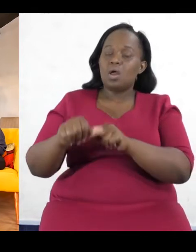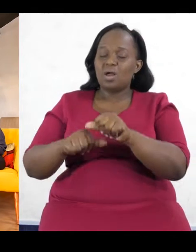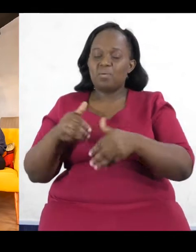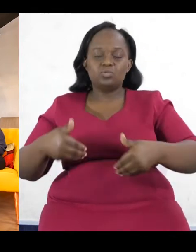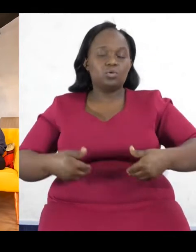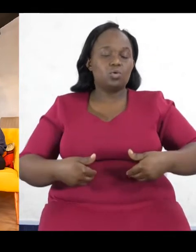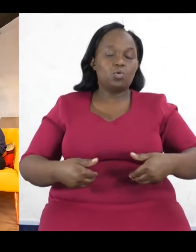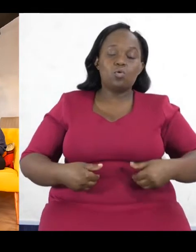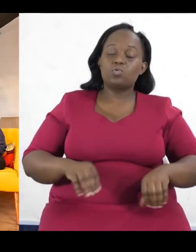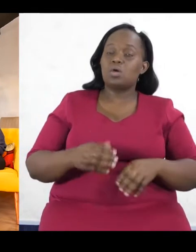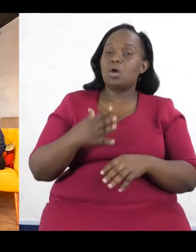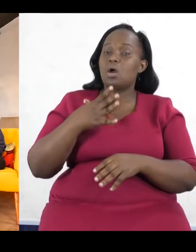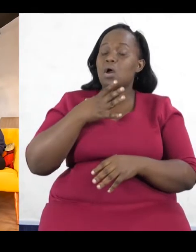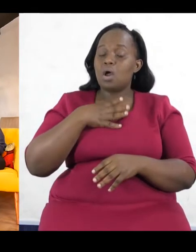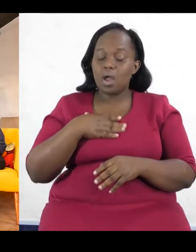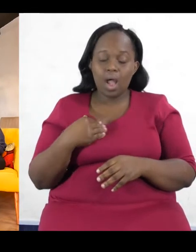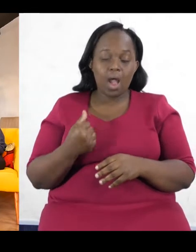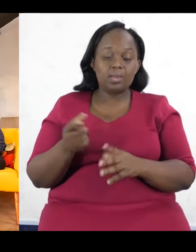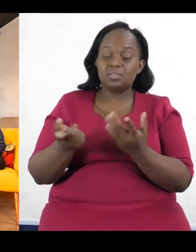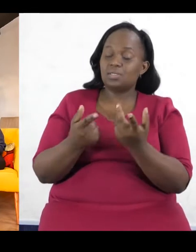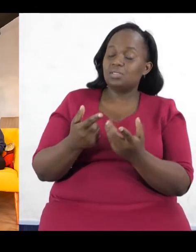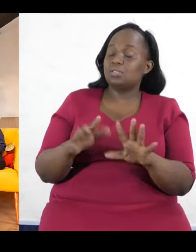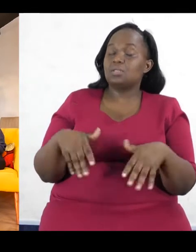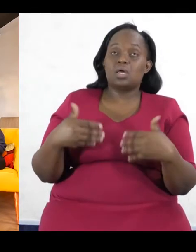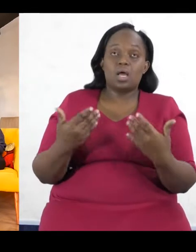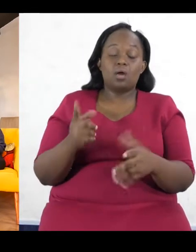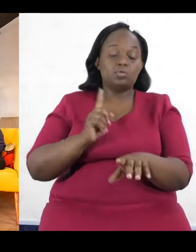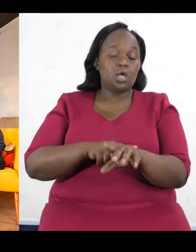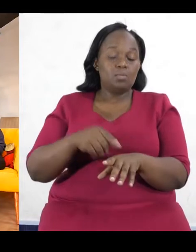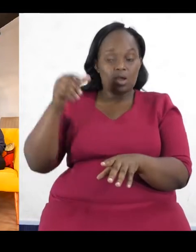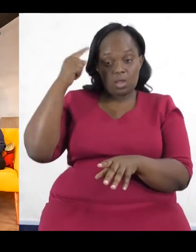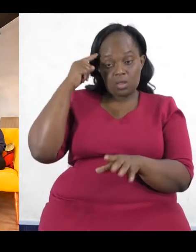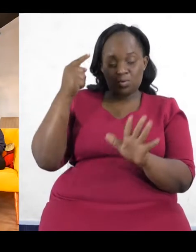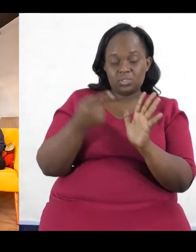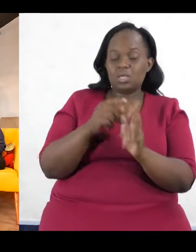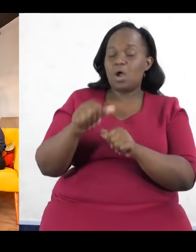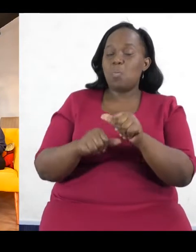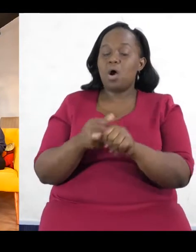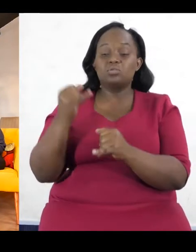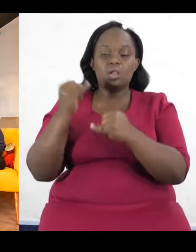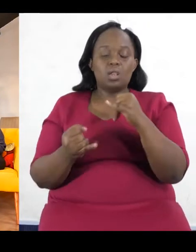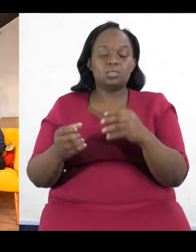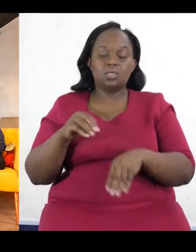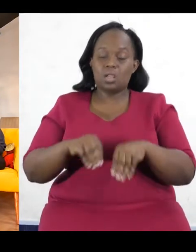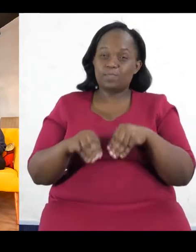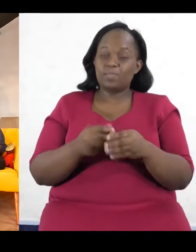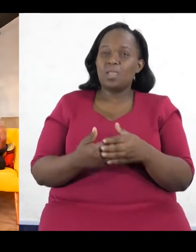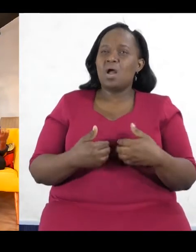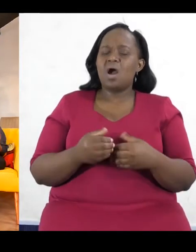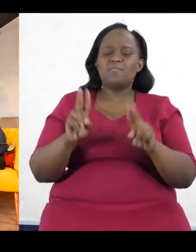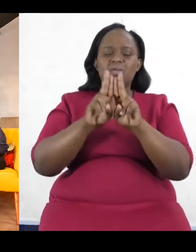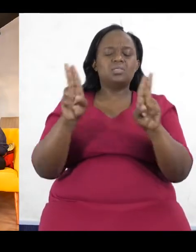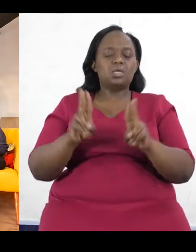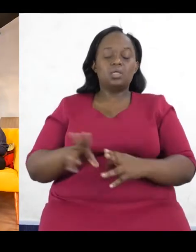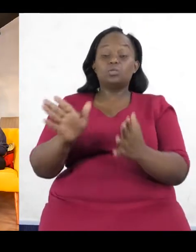youth and how the statistics are looking at when you consider our last election. So, there